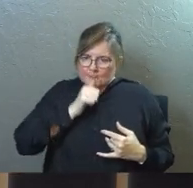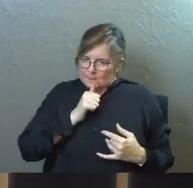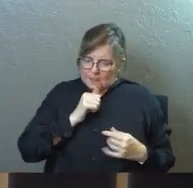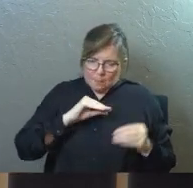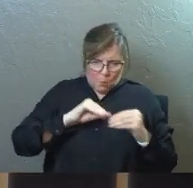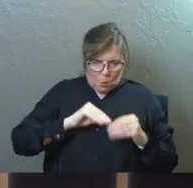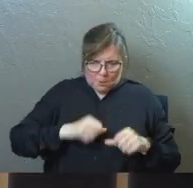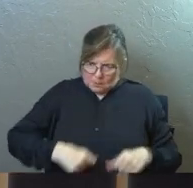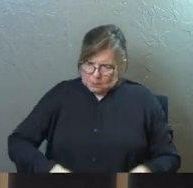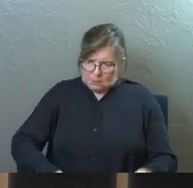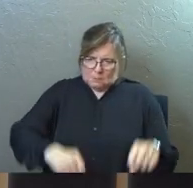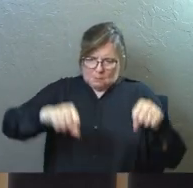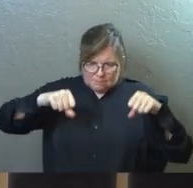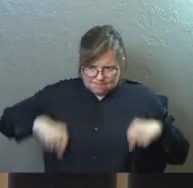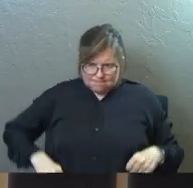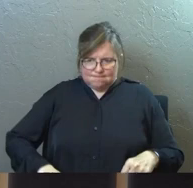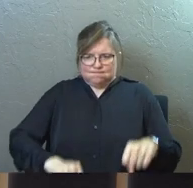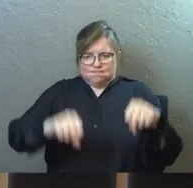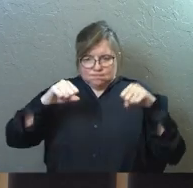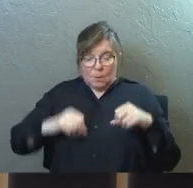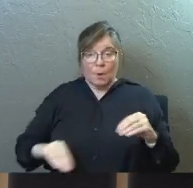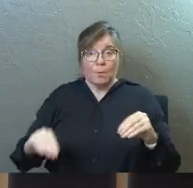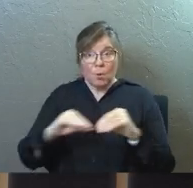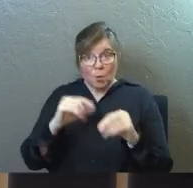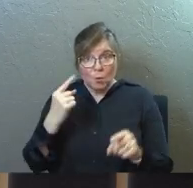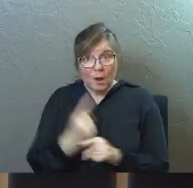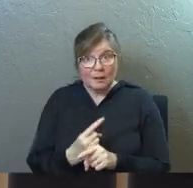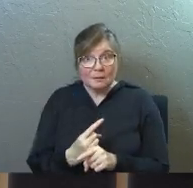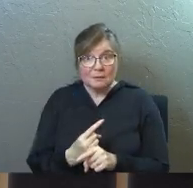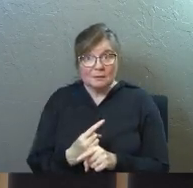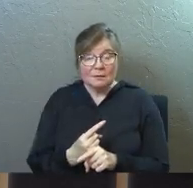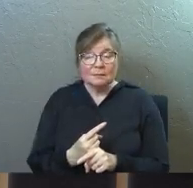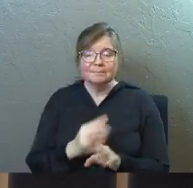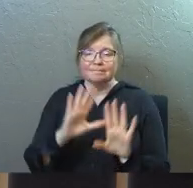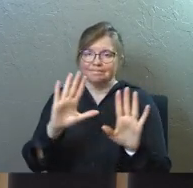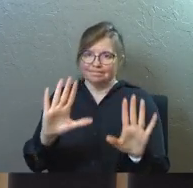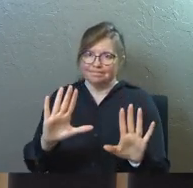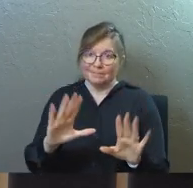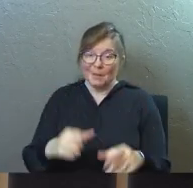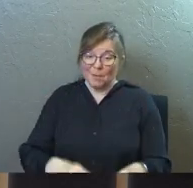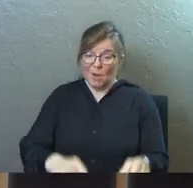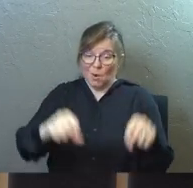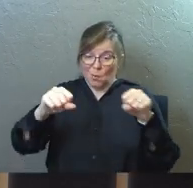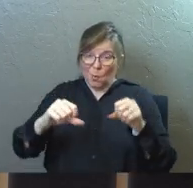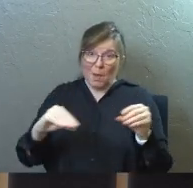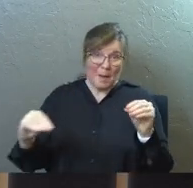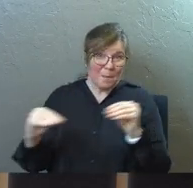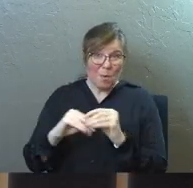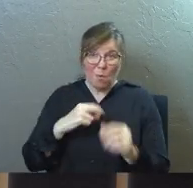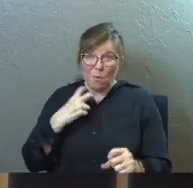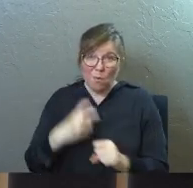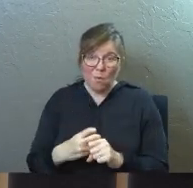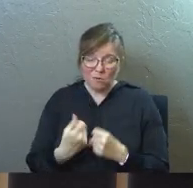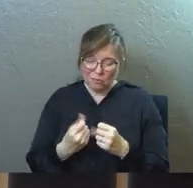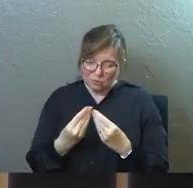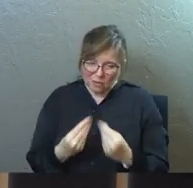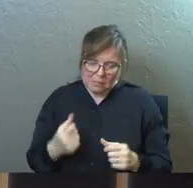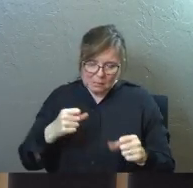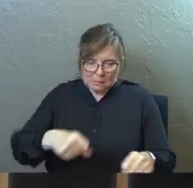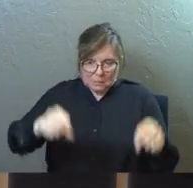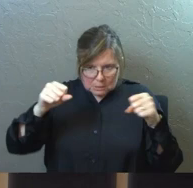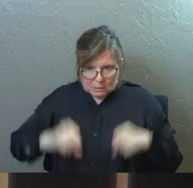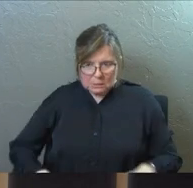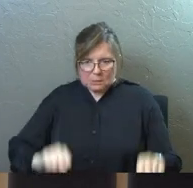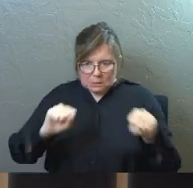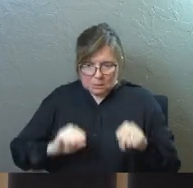harder. Don't we? And here's the thing. Rowing harder and trying to solve problems and